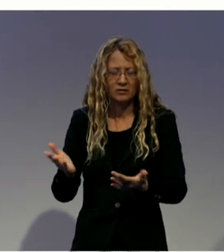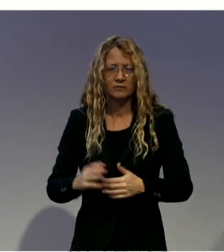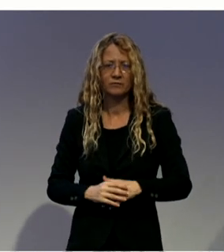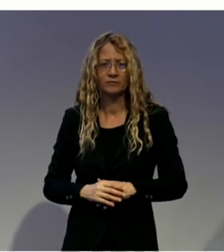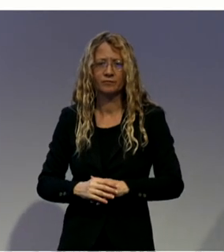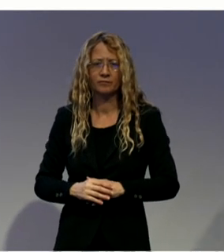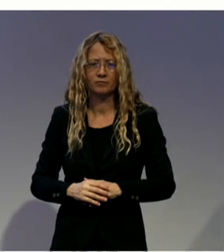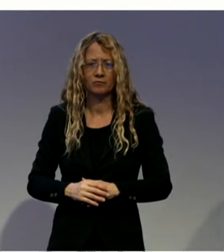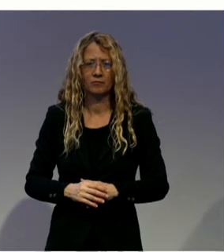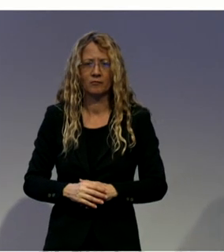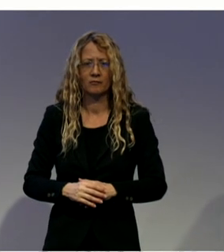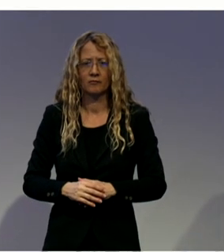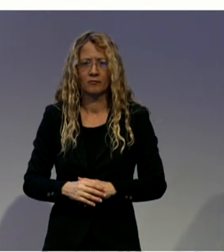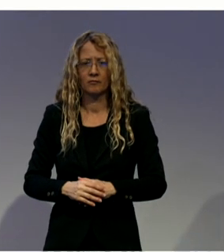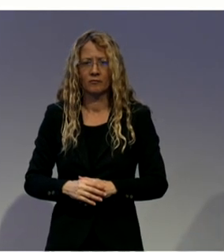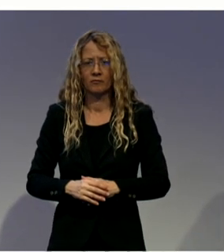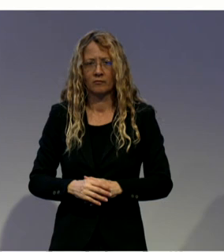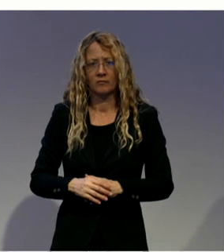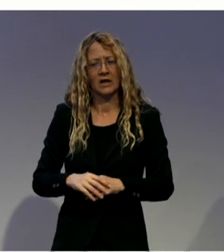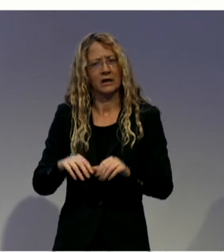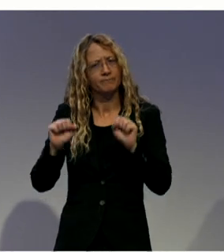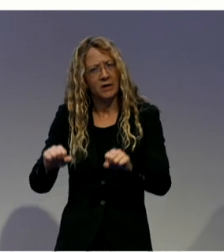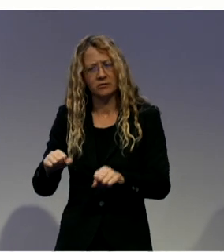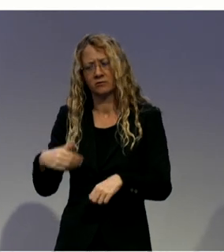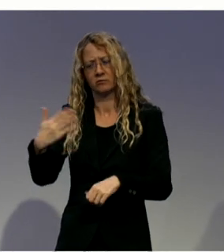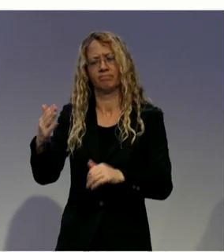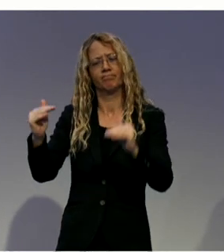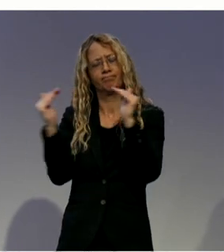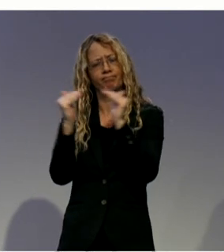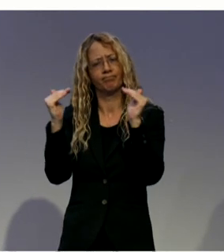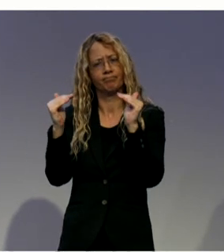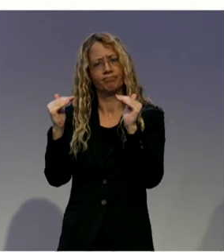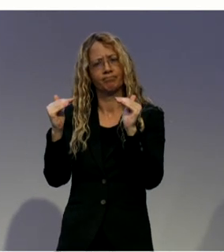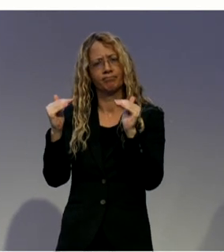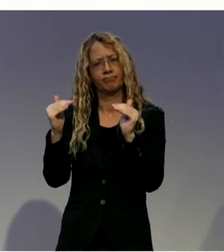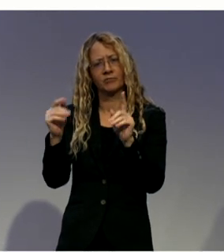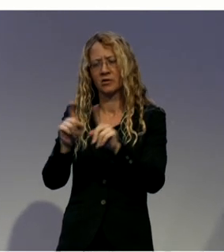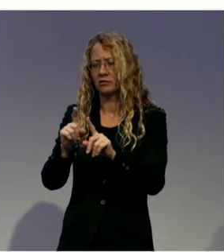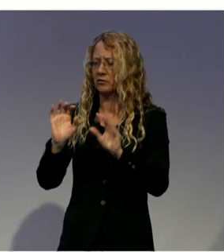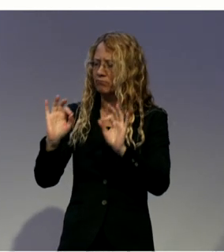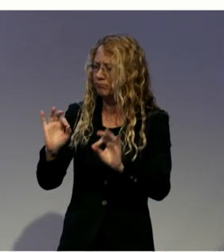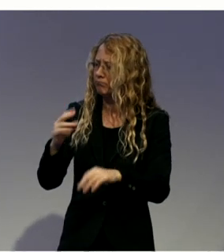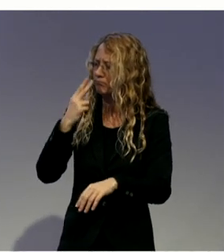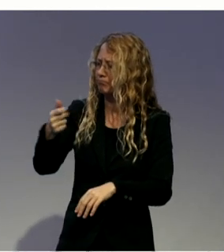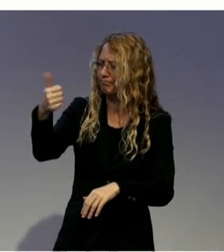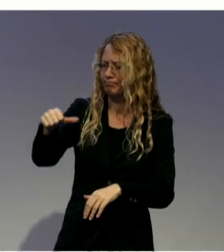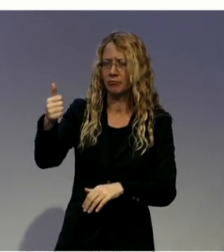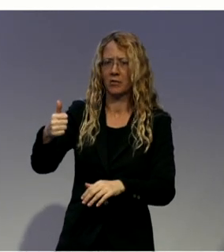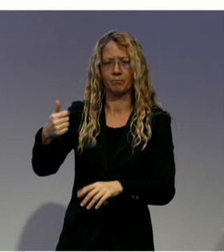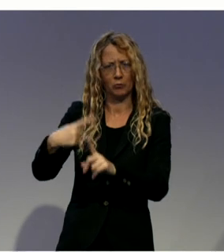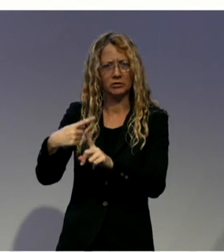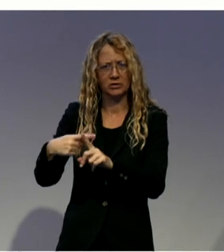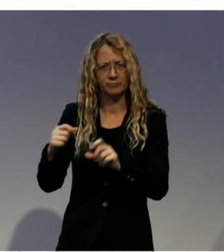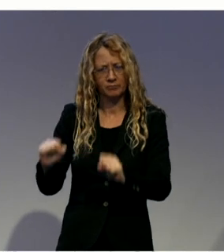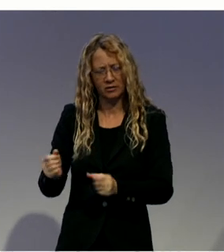and fair process. Persons with disability benefits provides a guaranteed financial and